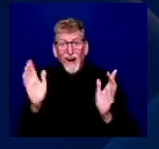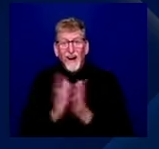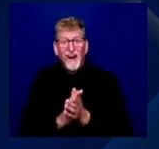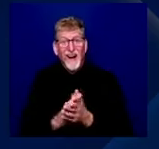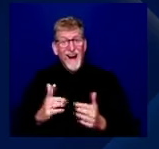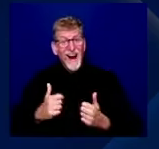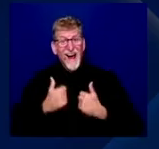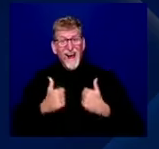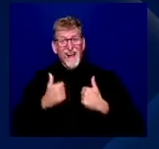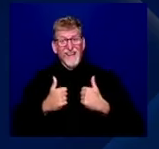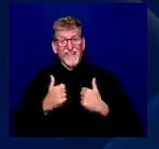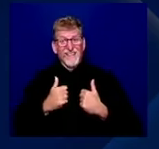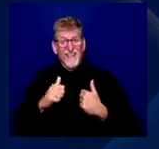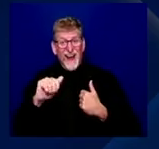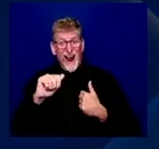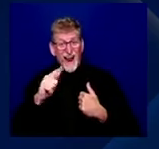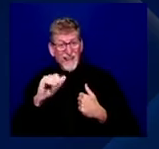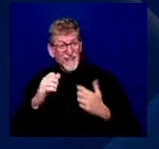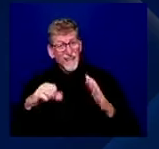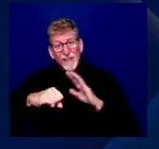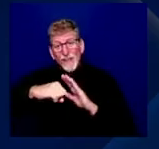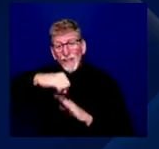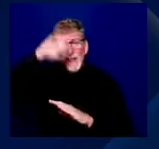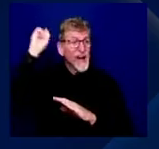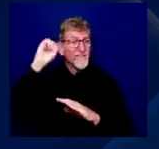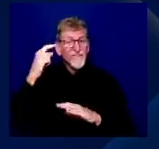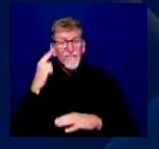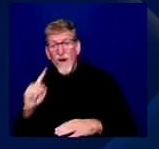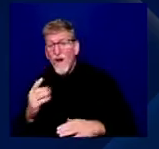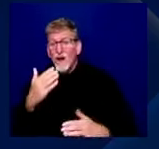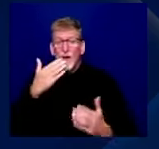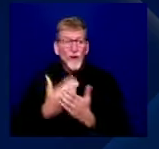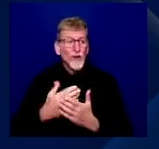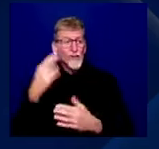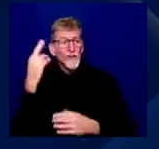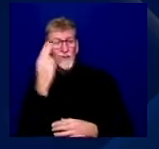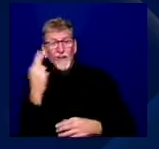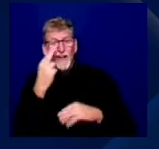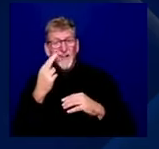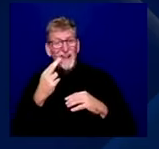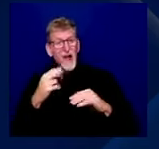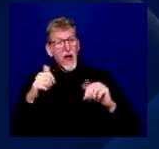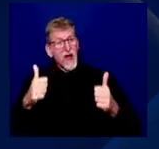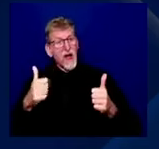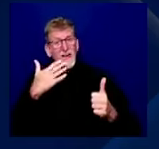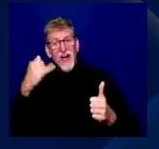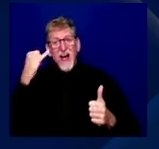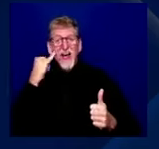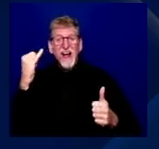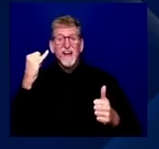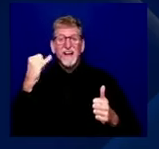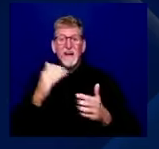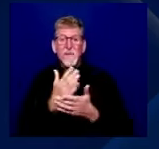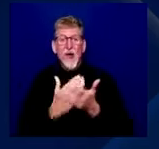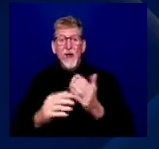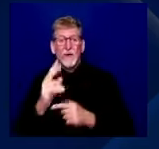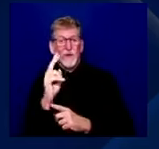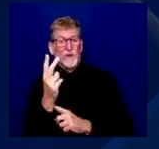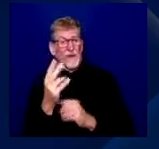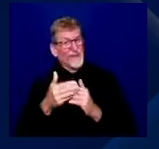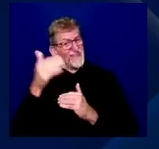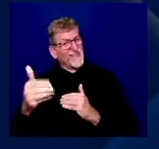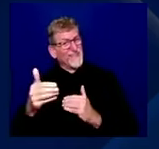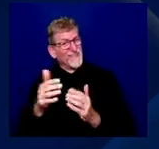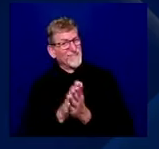It's a done deal. You cannot retract it. raise a lot of good money for a good cause. All right. All right. It'll be part two. We'll look for version two of this. I